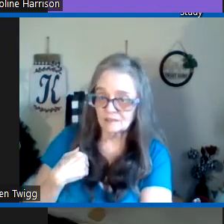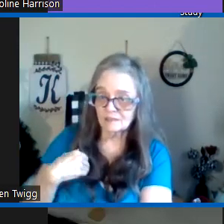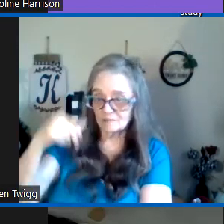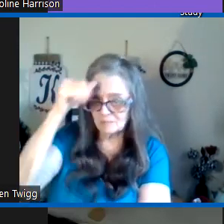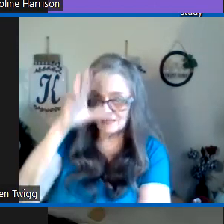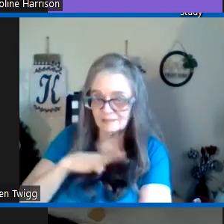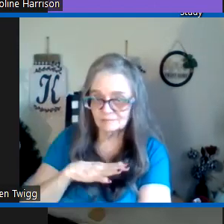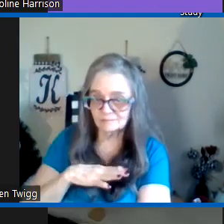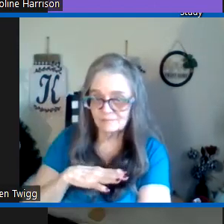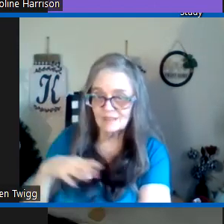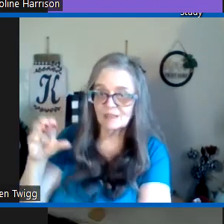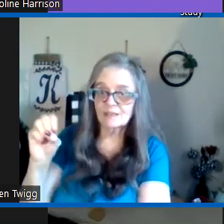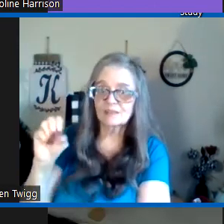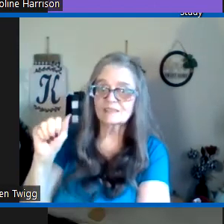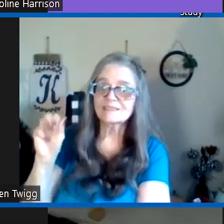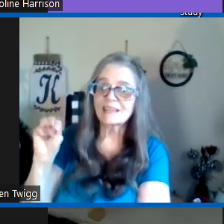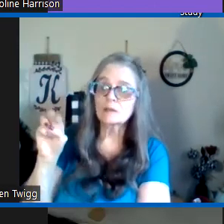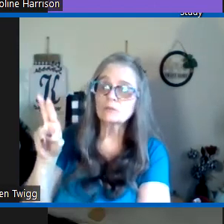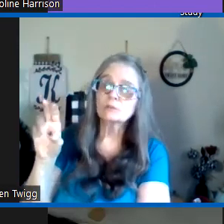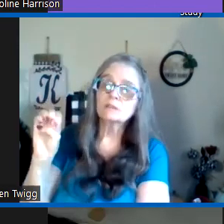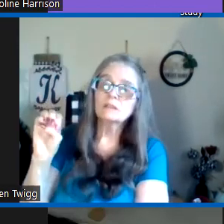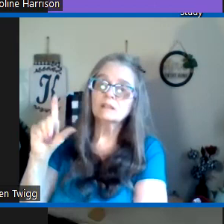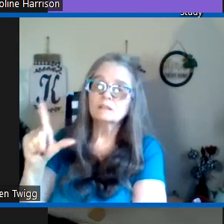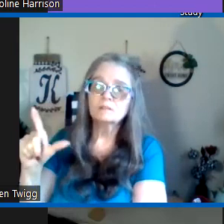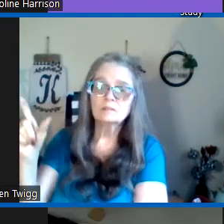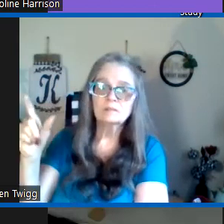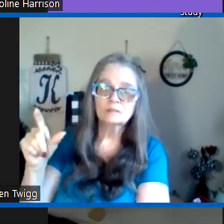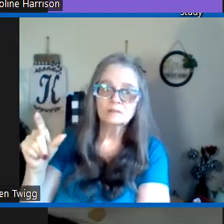man that Samuel